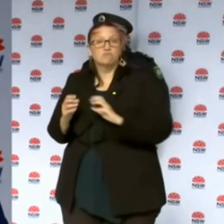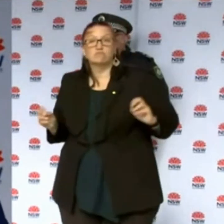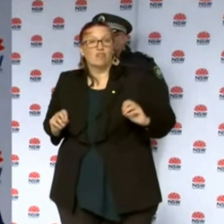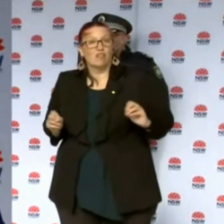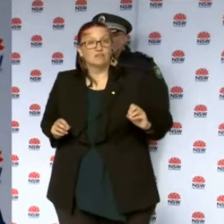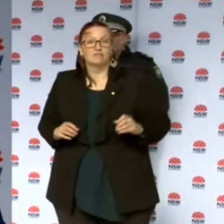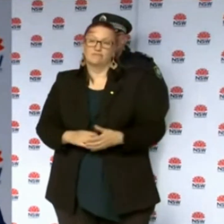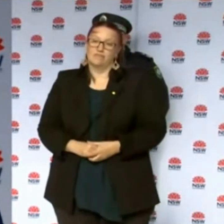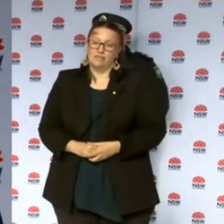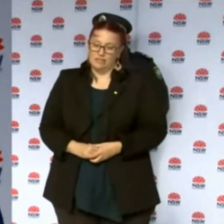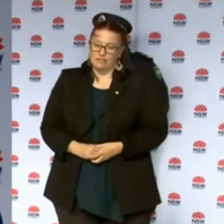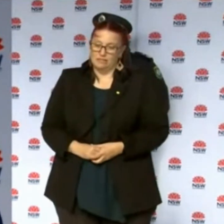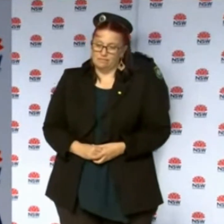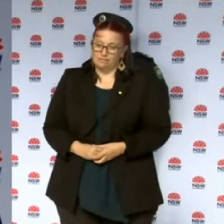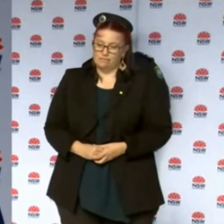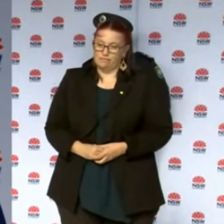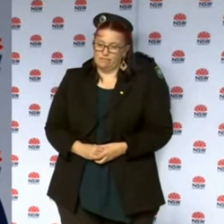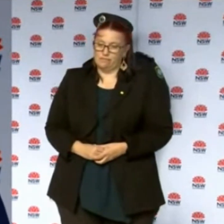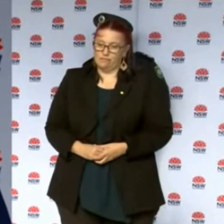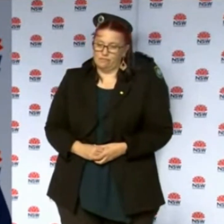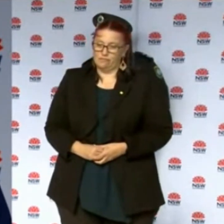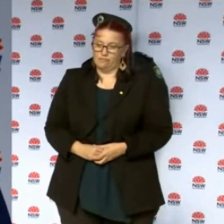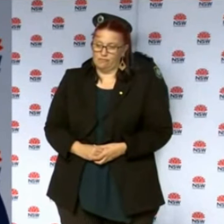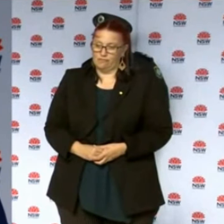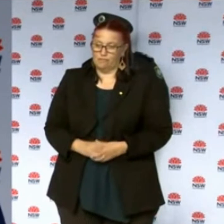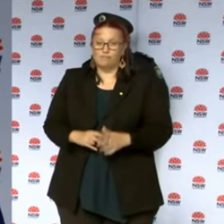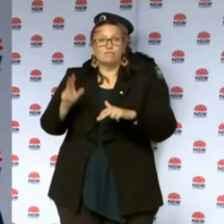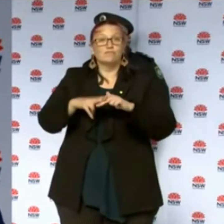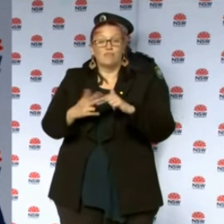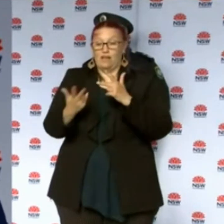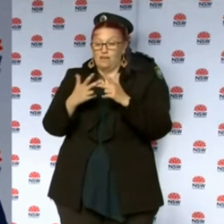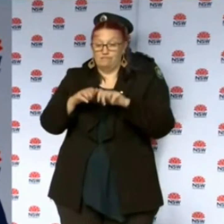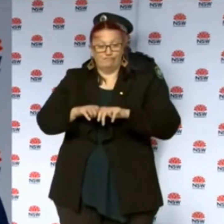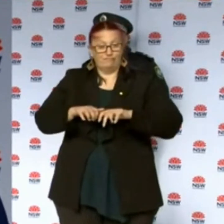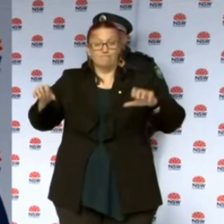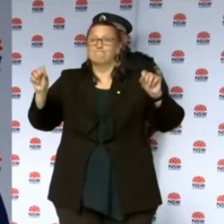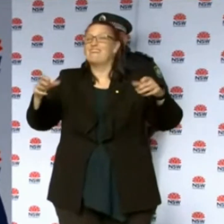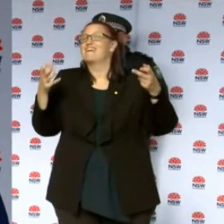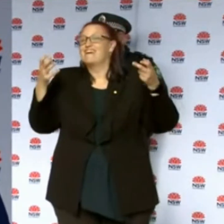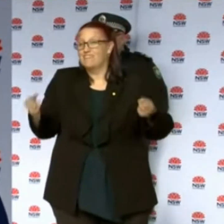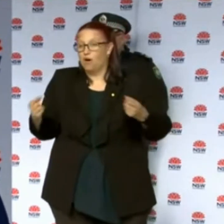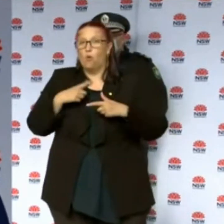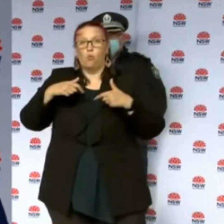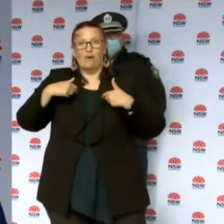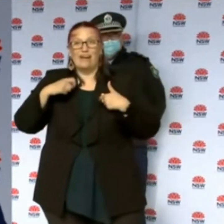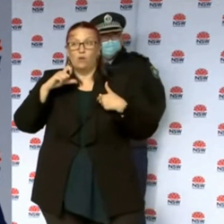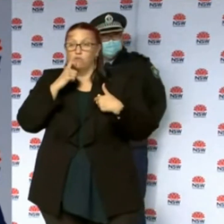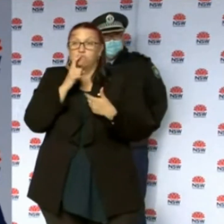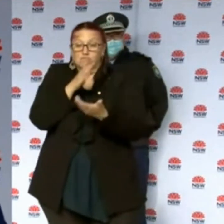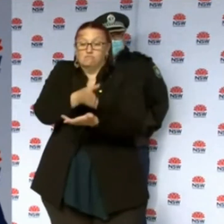to that individual. Now, if we get any additional transmission at that event, we will be the first